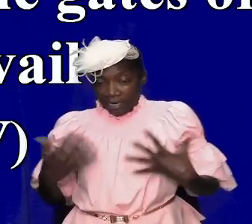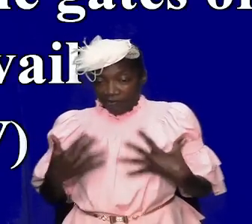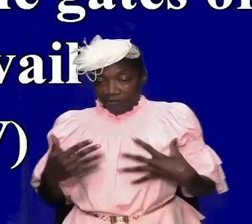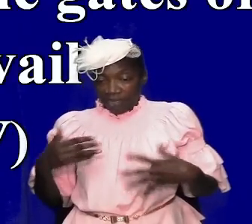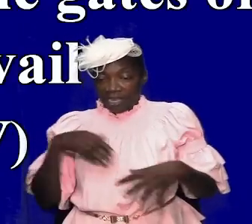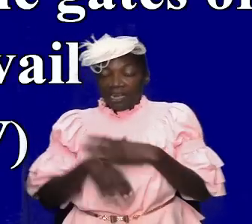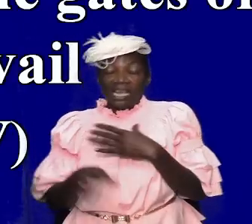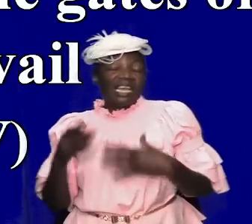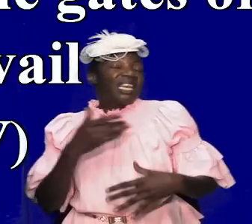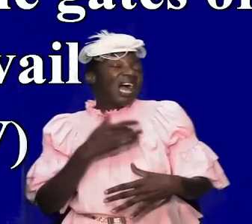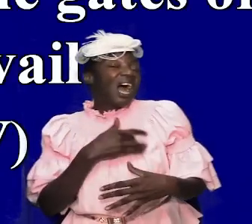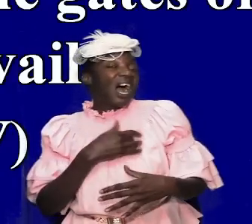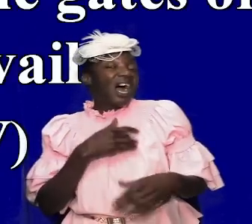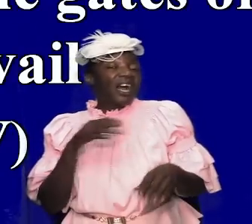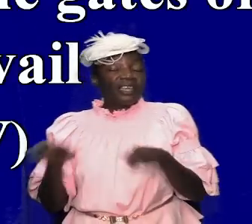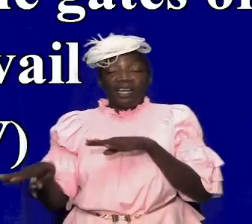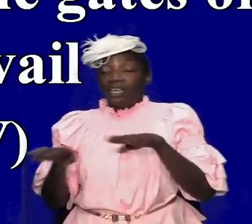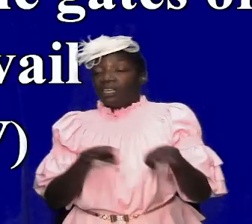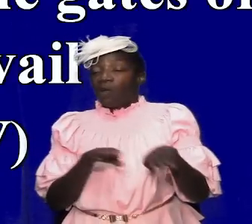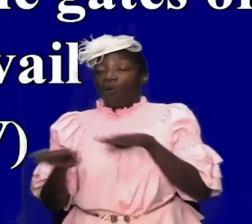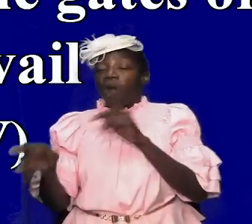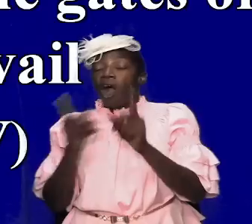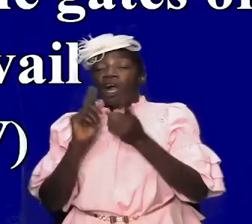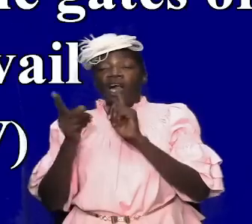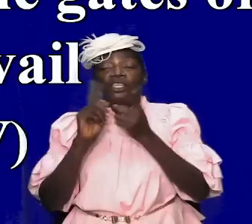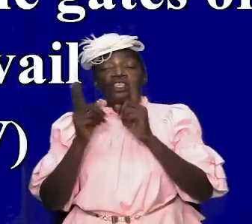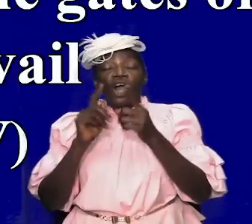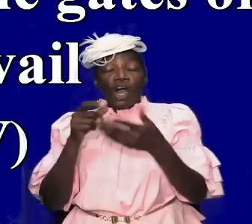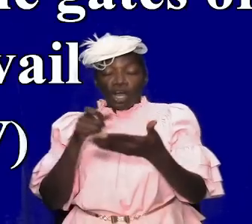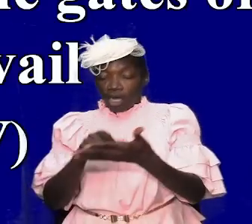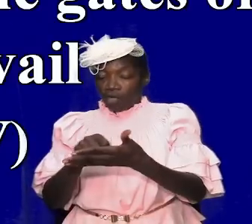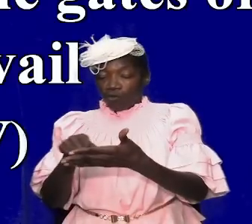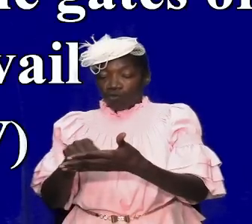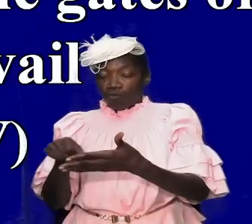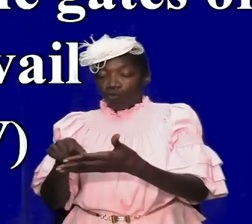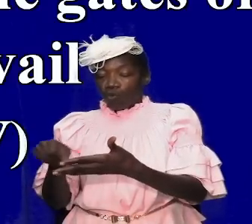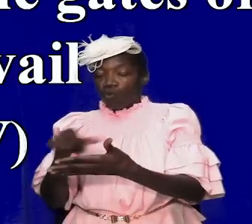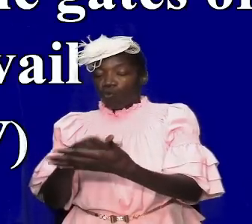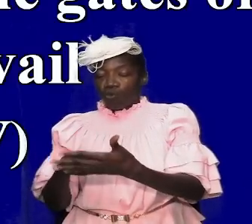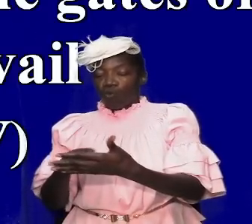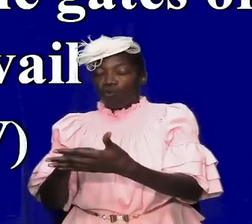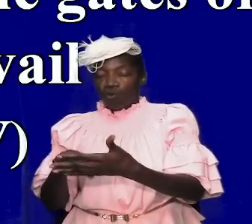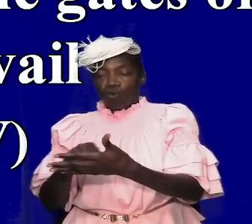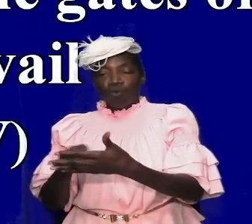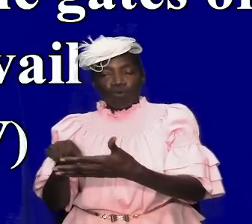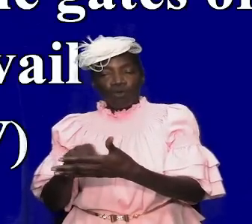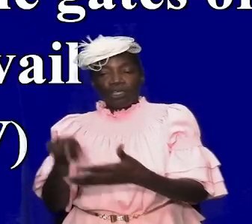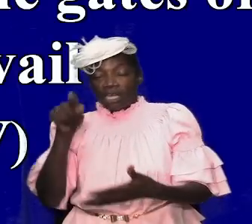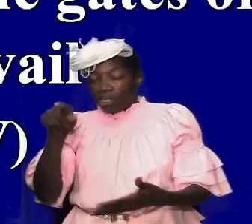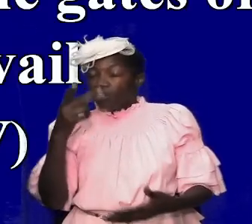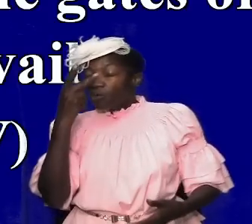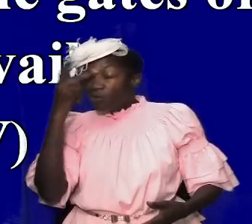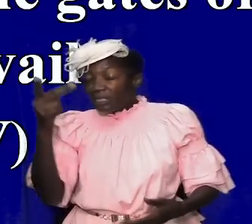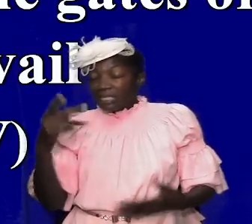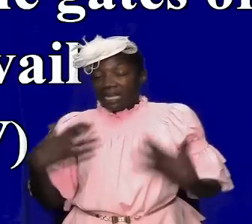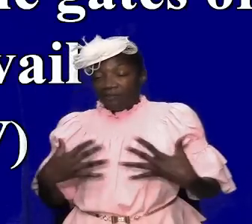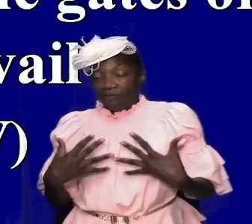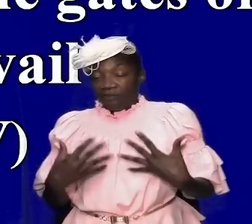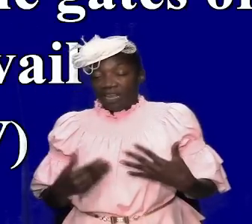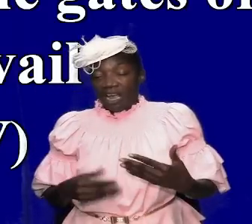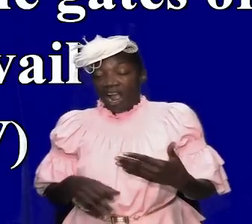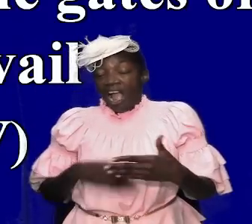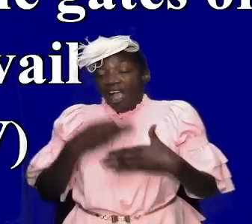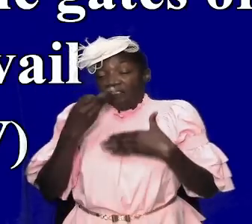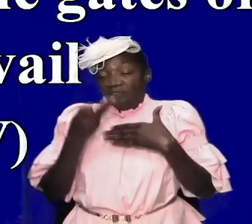as they they walked about and as they talk and as they wrote the godly fear you will see that fear fell upon the church